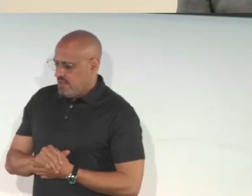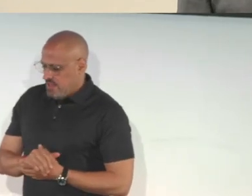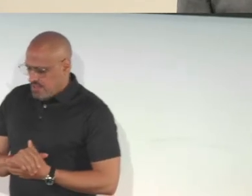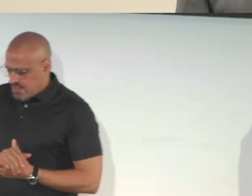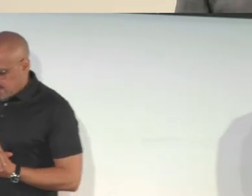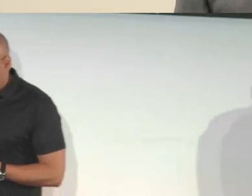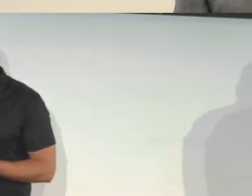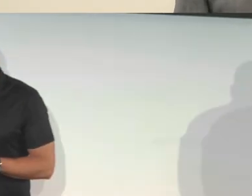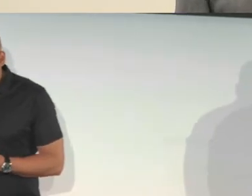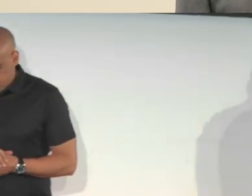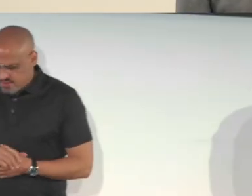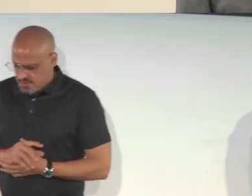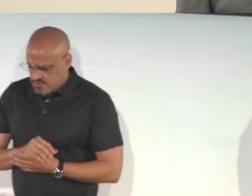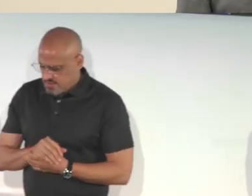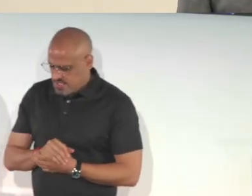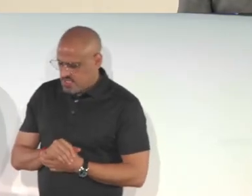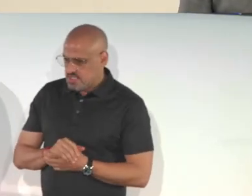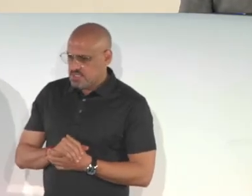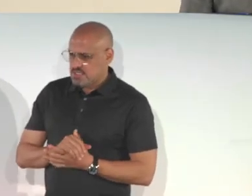let's see.